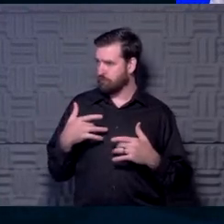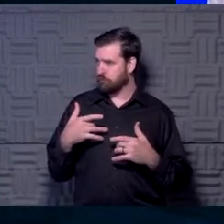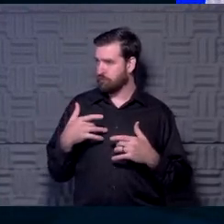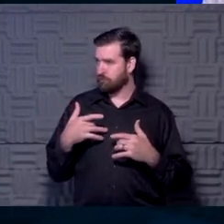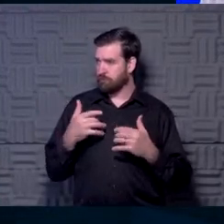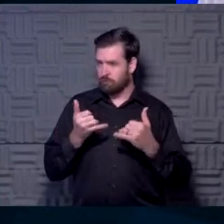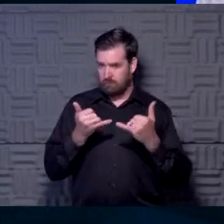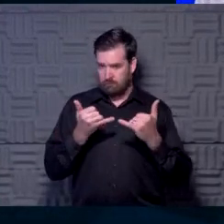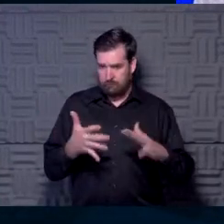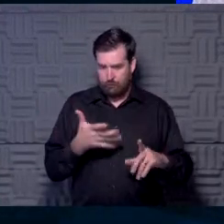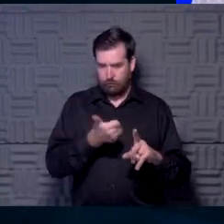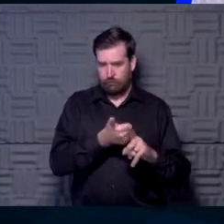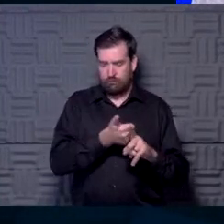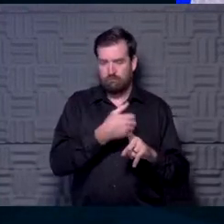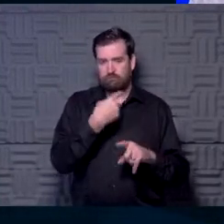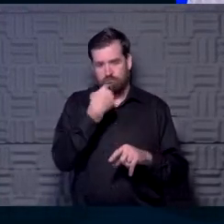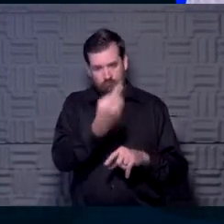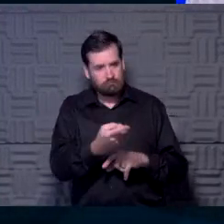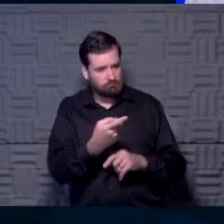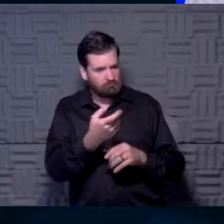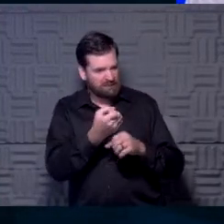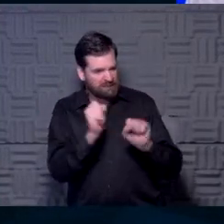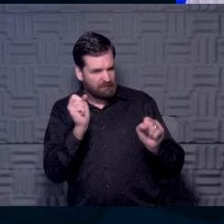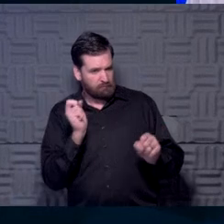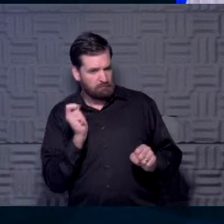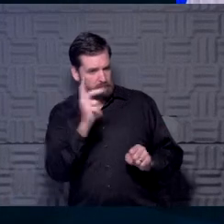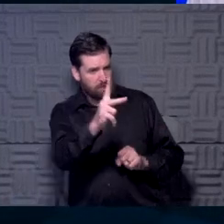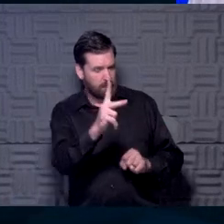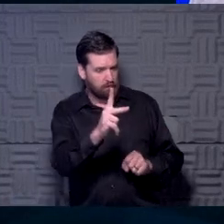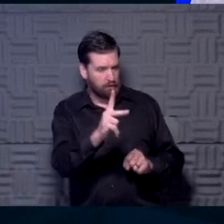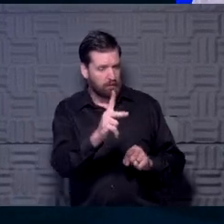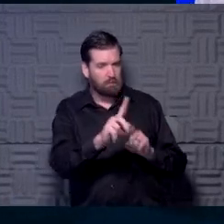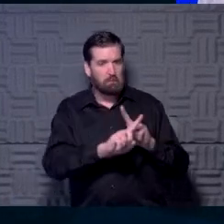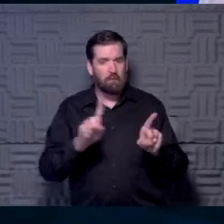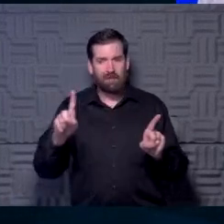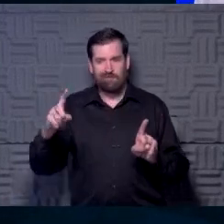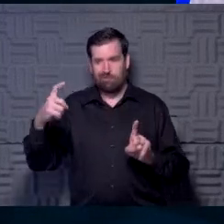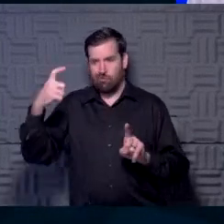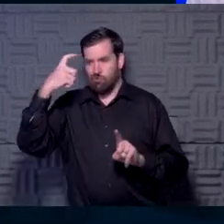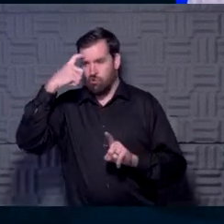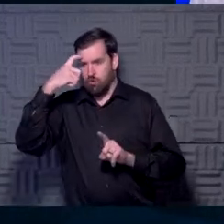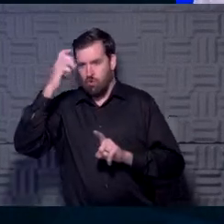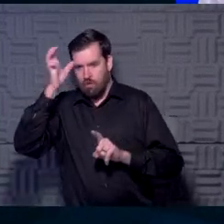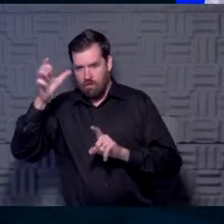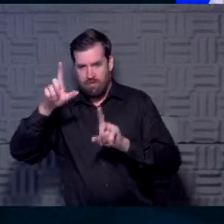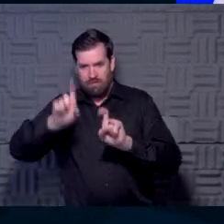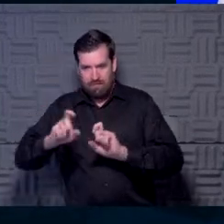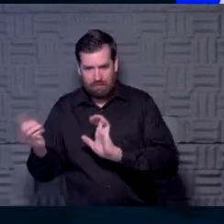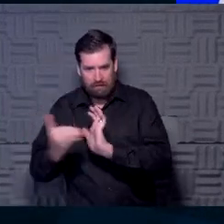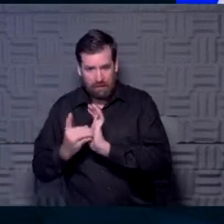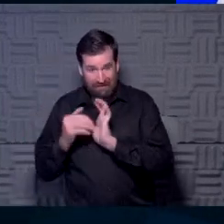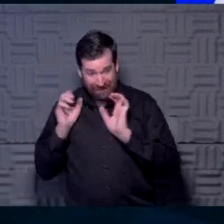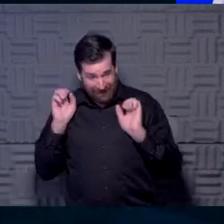a player that it's safe to return if they haven't been followed from a neurocognitive standpoint or redone testing?